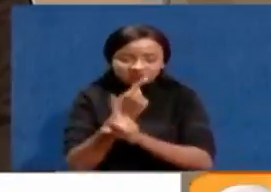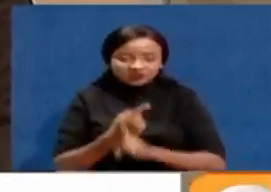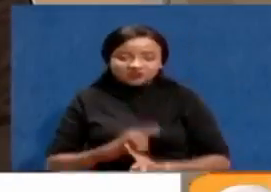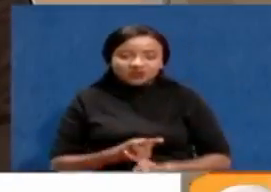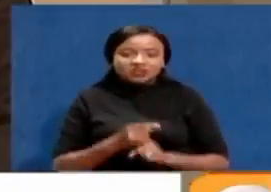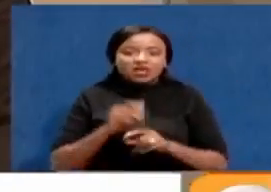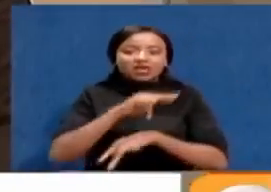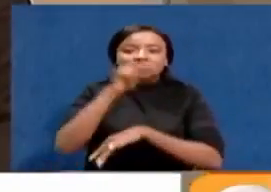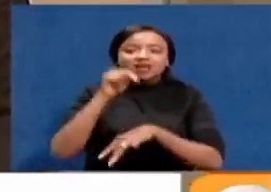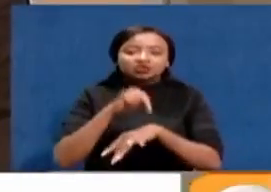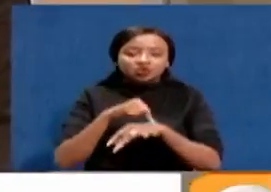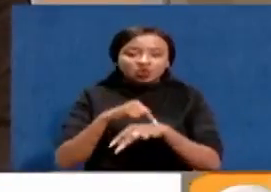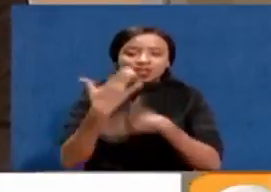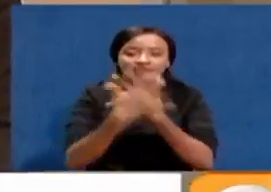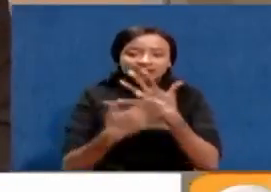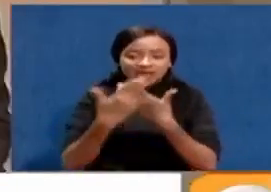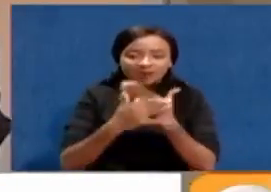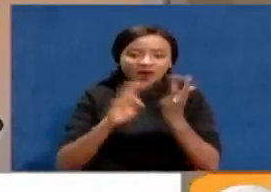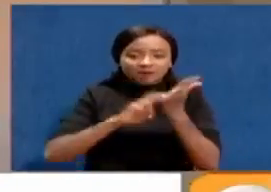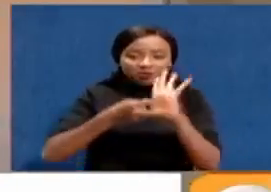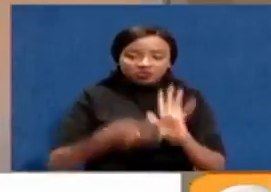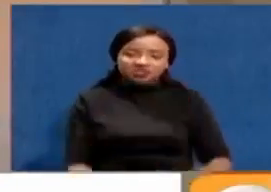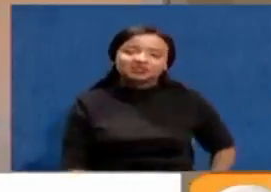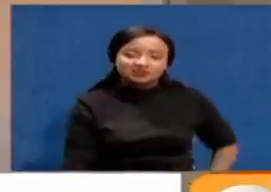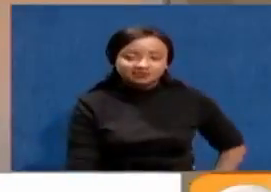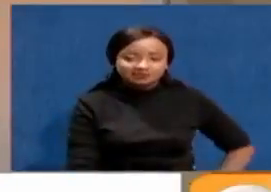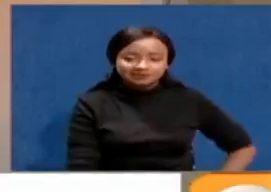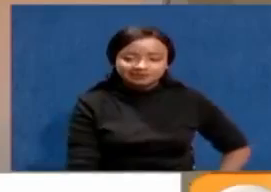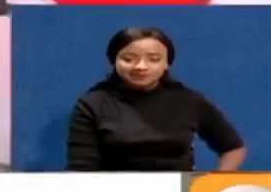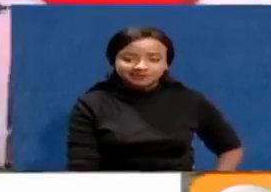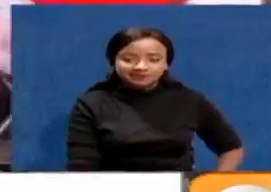and national cyber projects. Elphys Lagarde reports on the event.